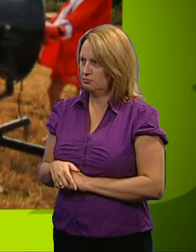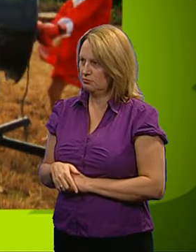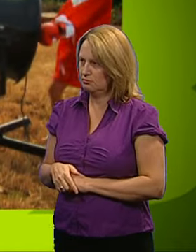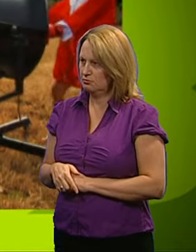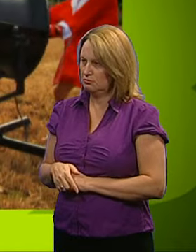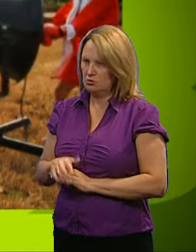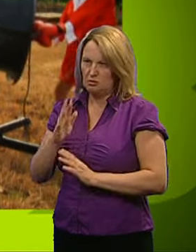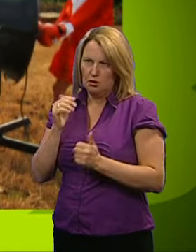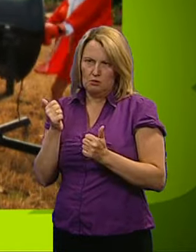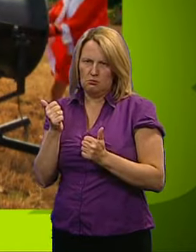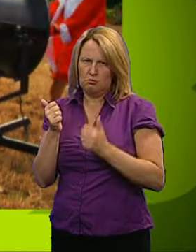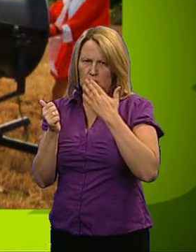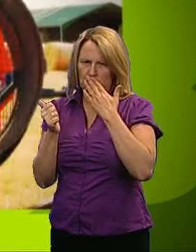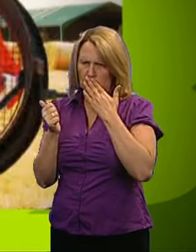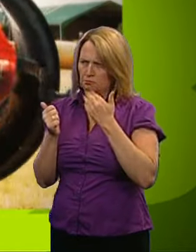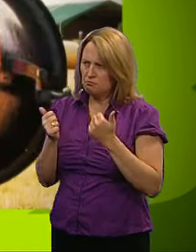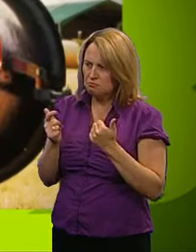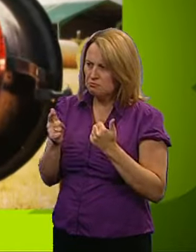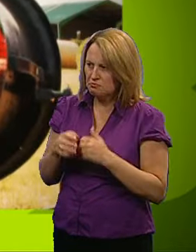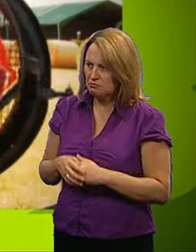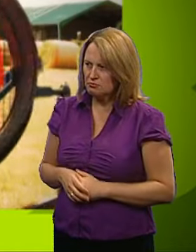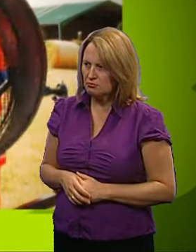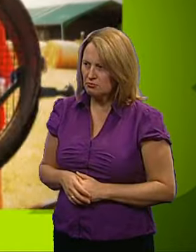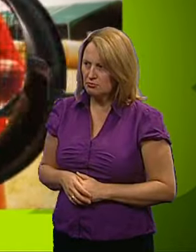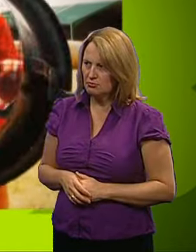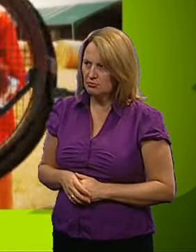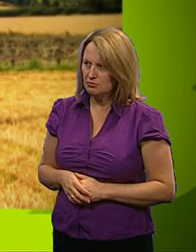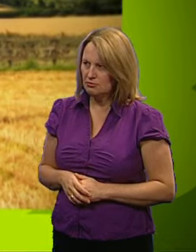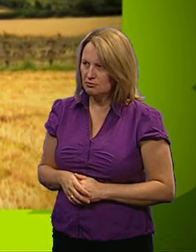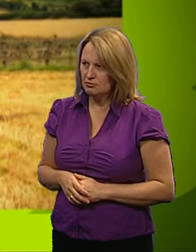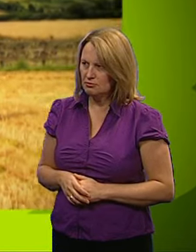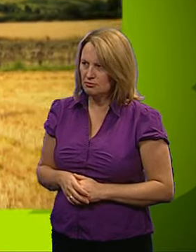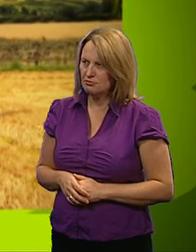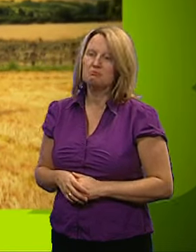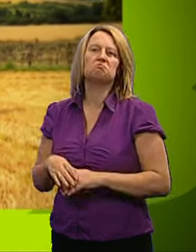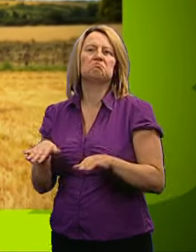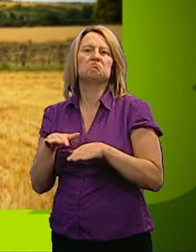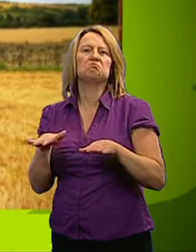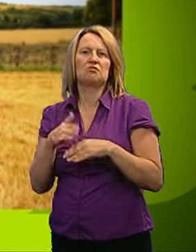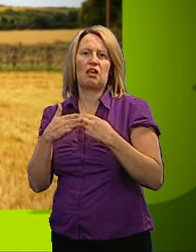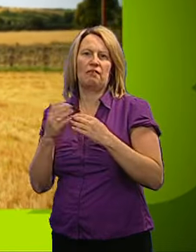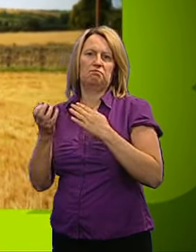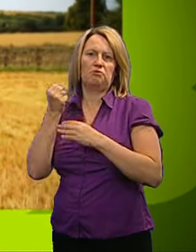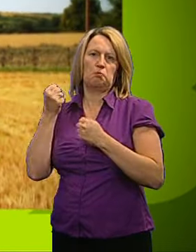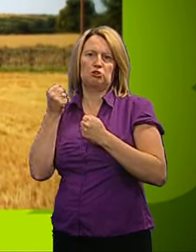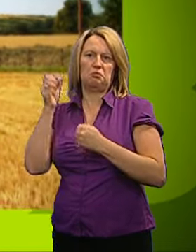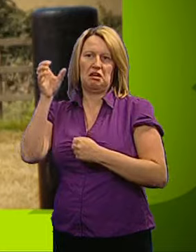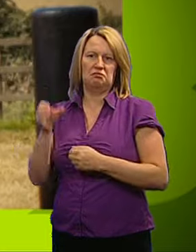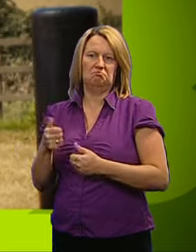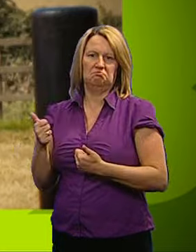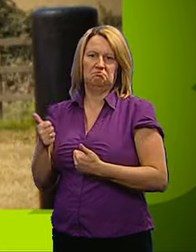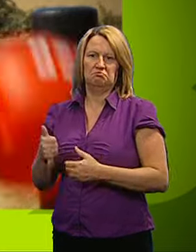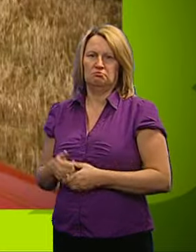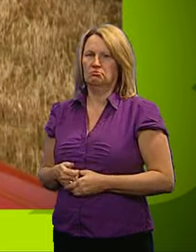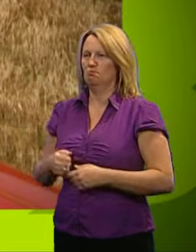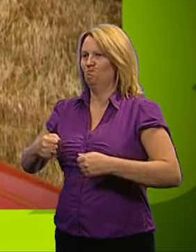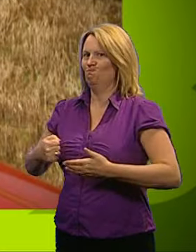Well, some wobbling there, but it's not looking good. Time's up and another victory for the punchback. Is there no one